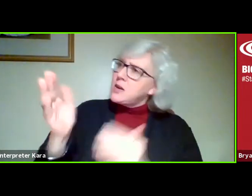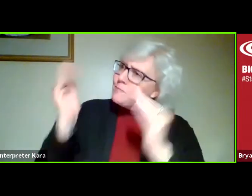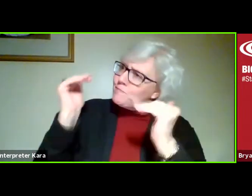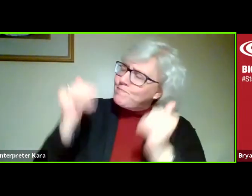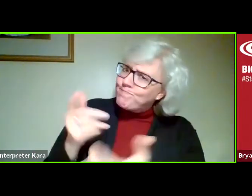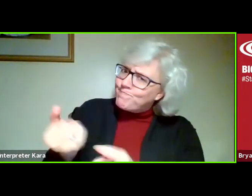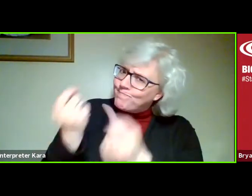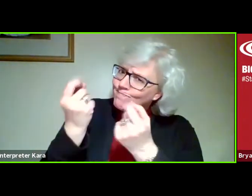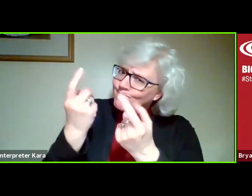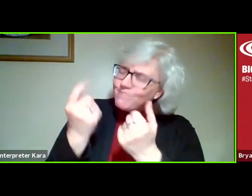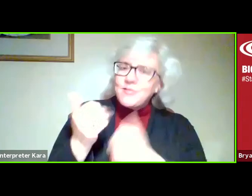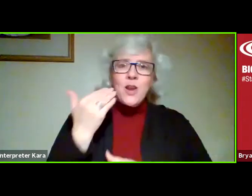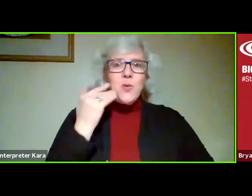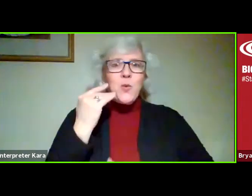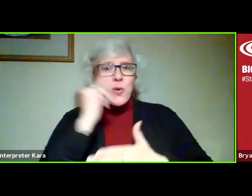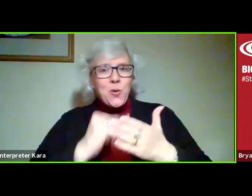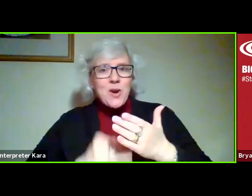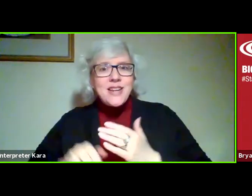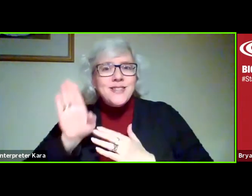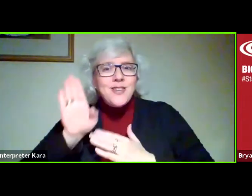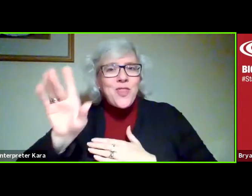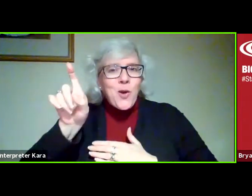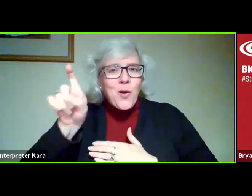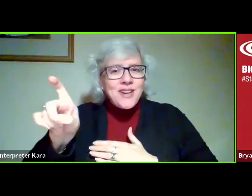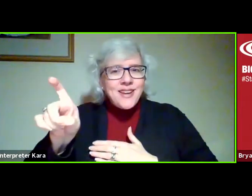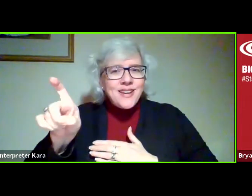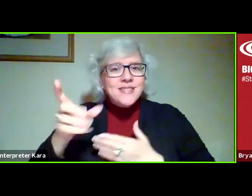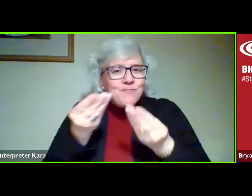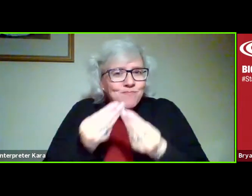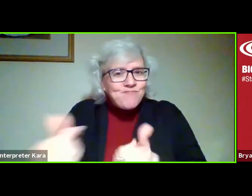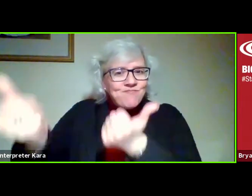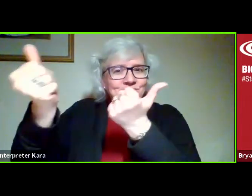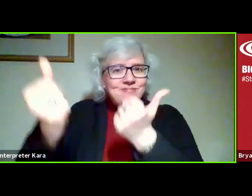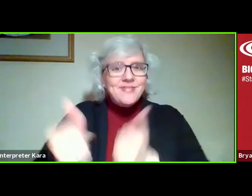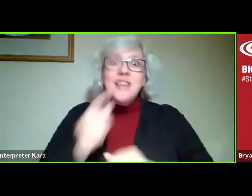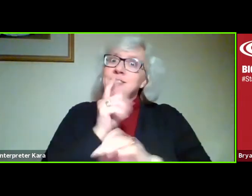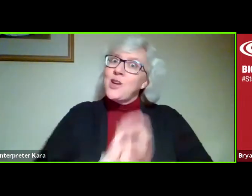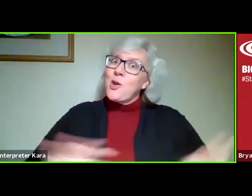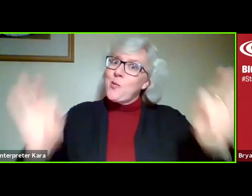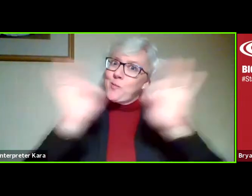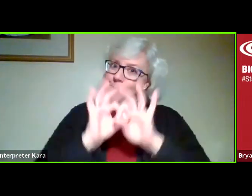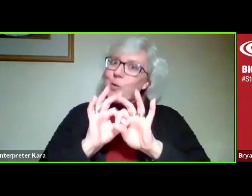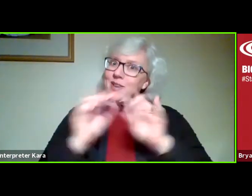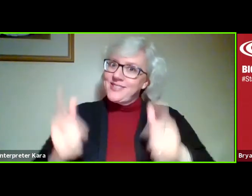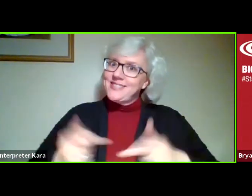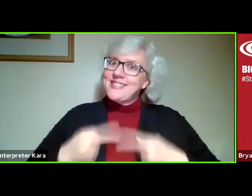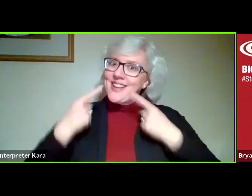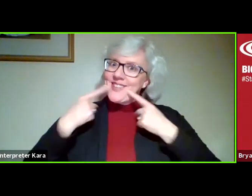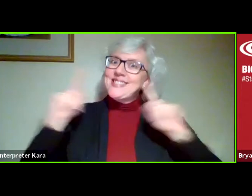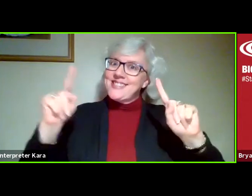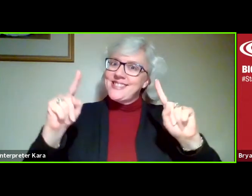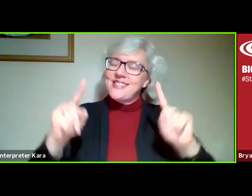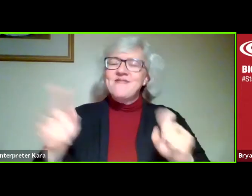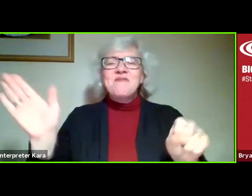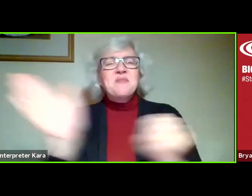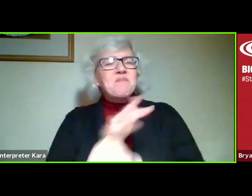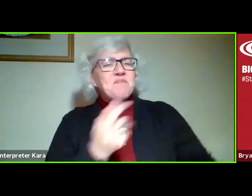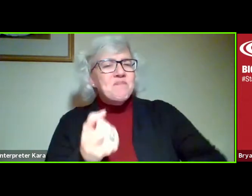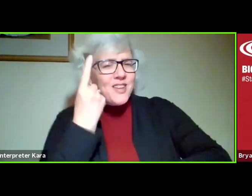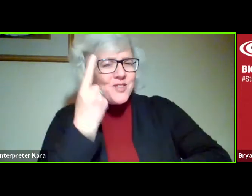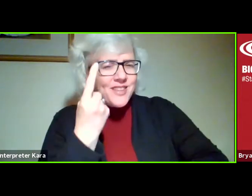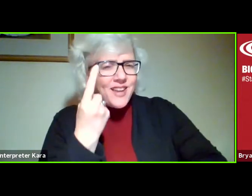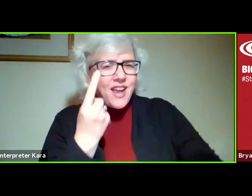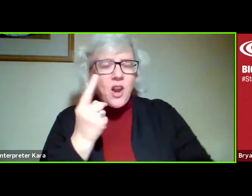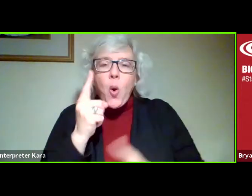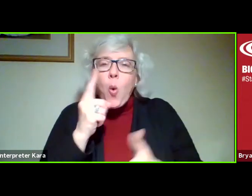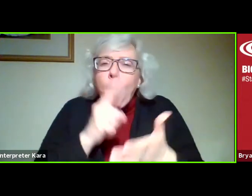your ideas around their needs. That's a critical element to life success, to really fully understand what